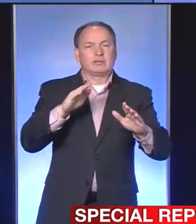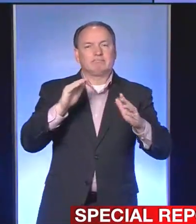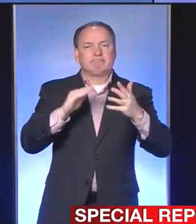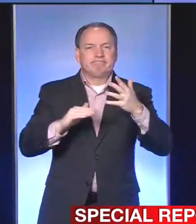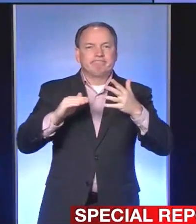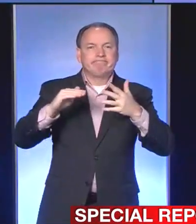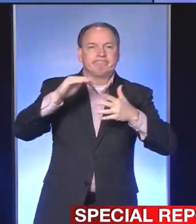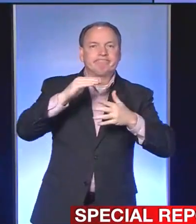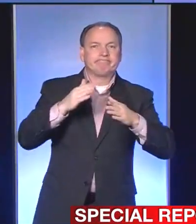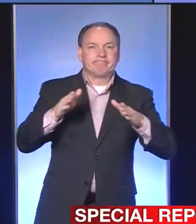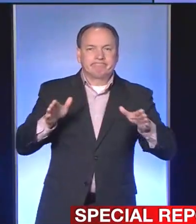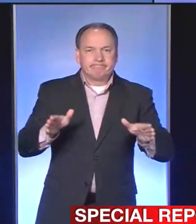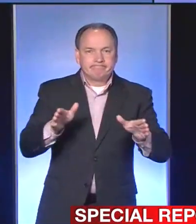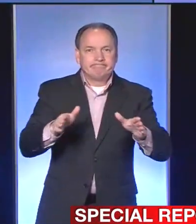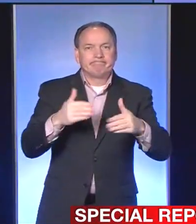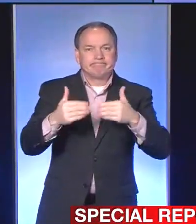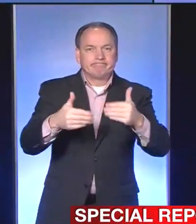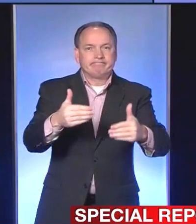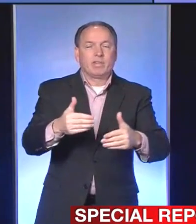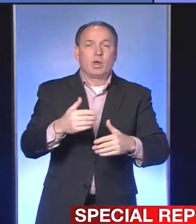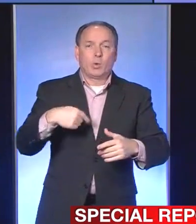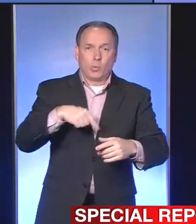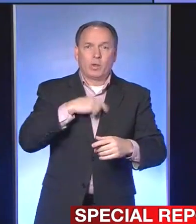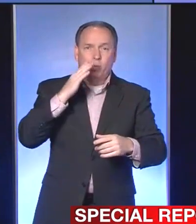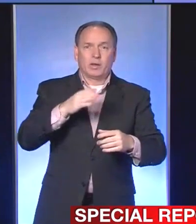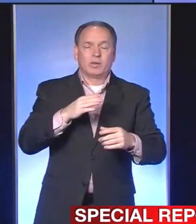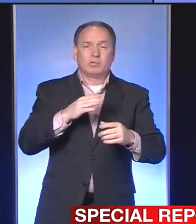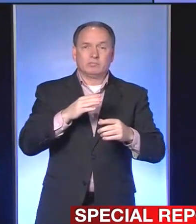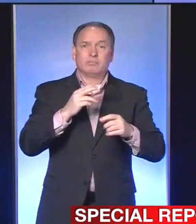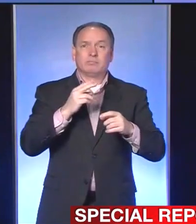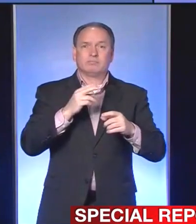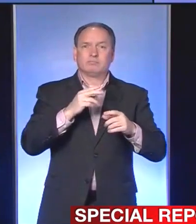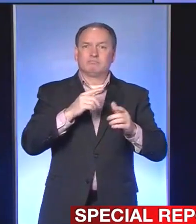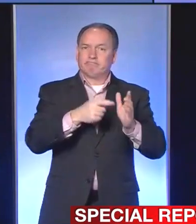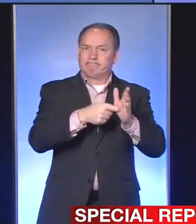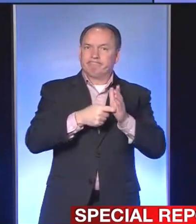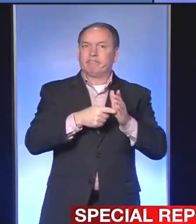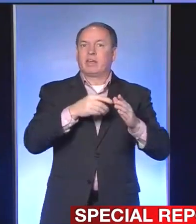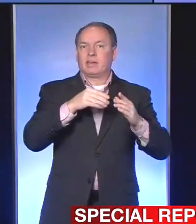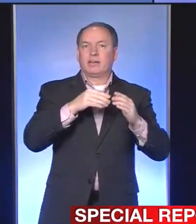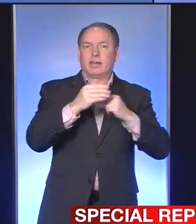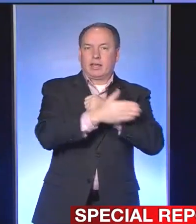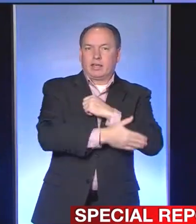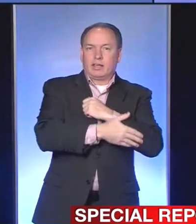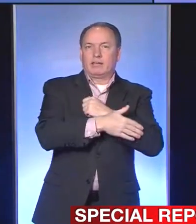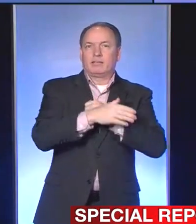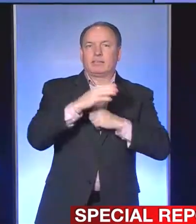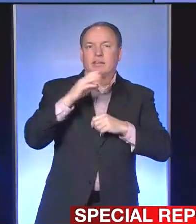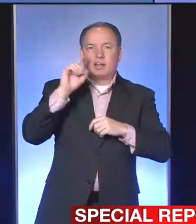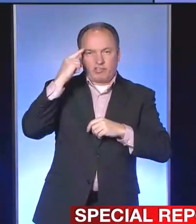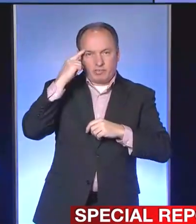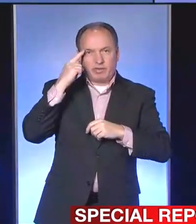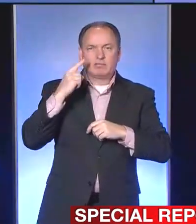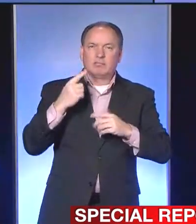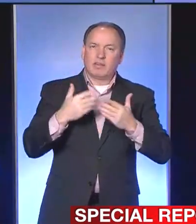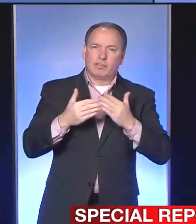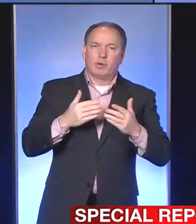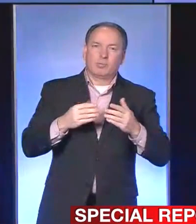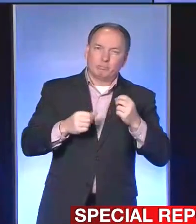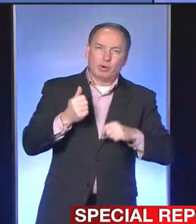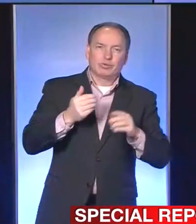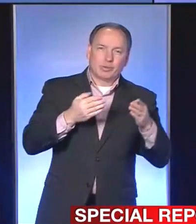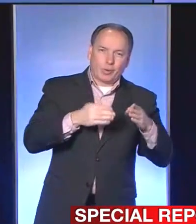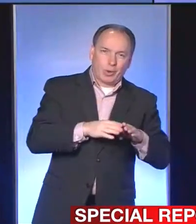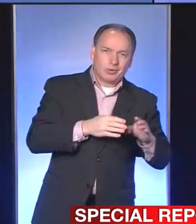forward. And we will be enforcing this in Erie County government, although the majority of the government is not open to the public right now.